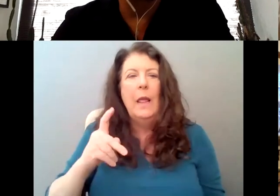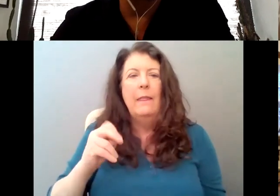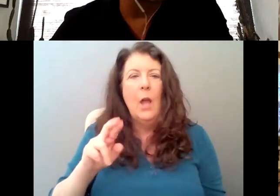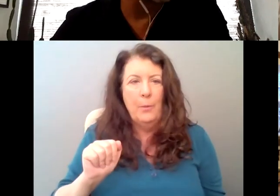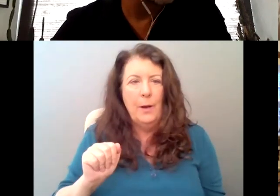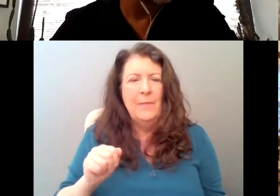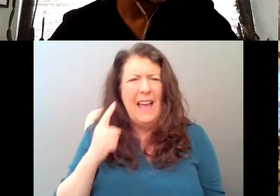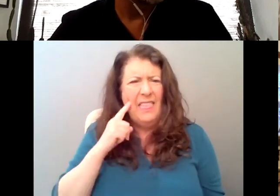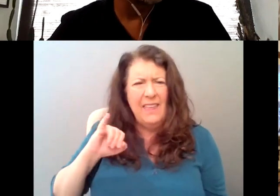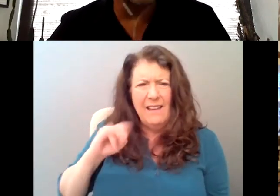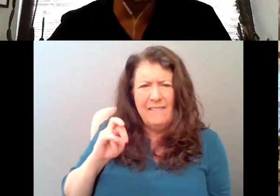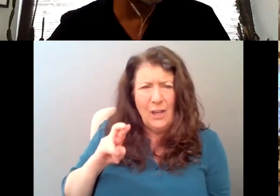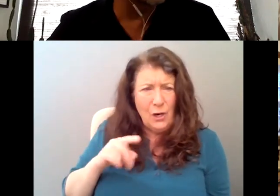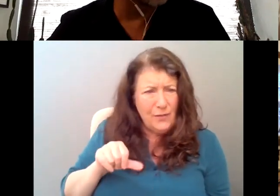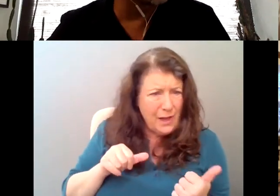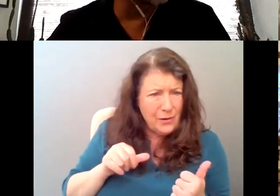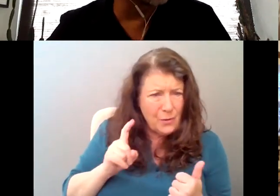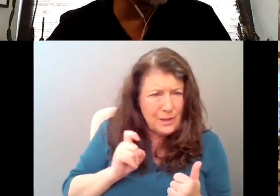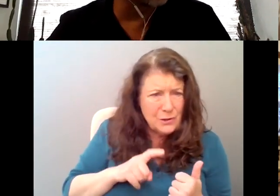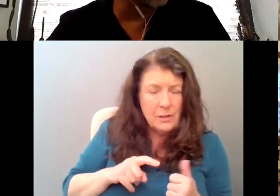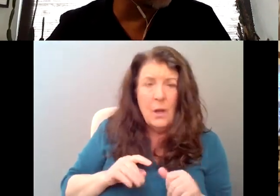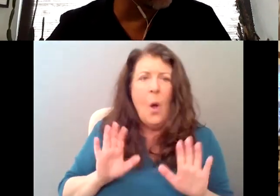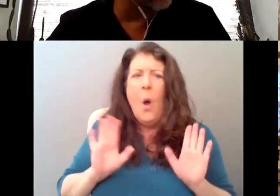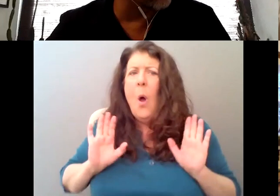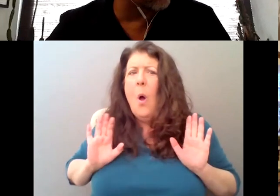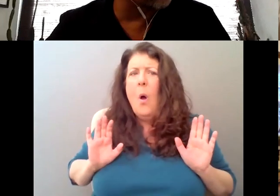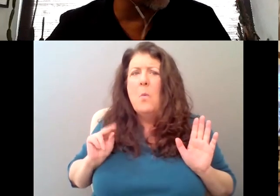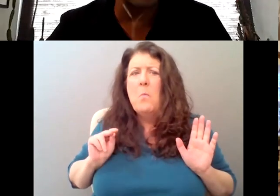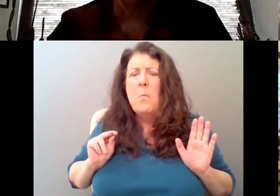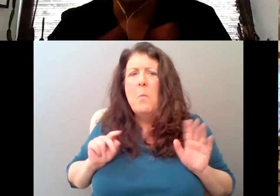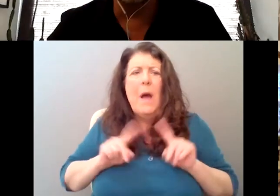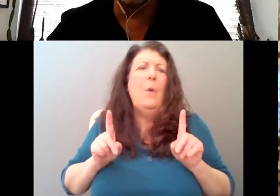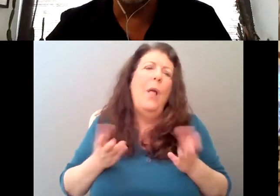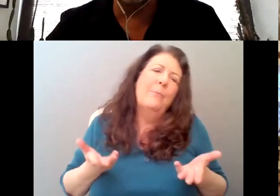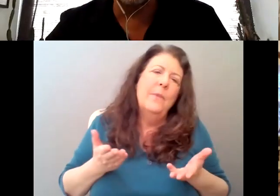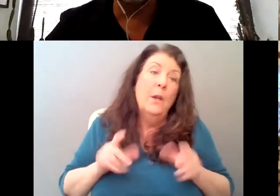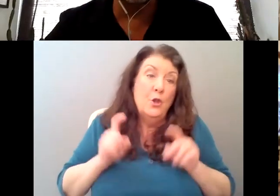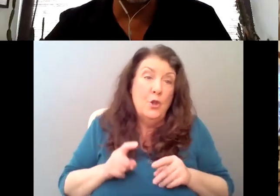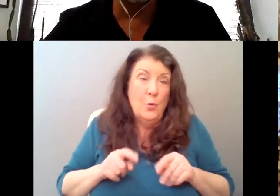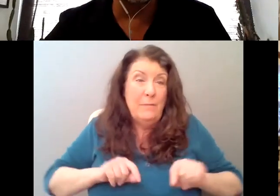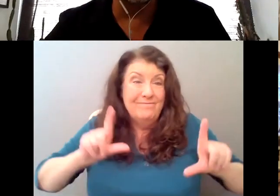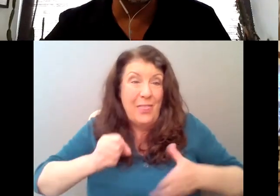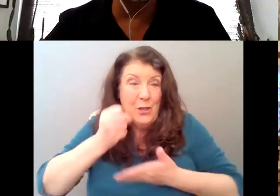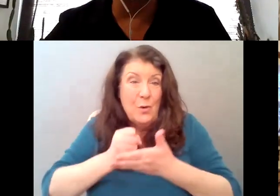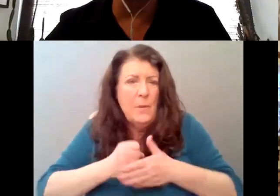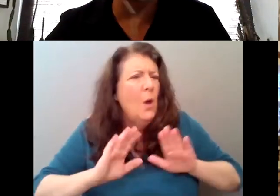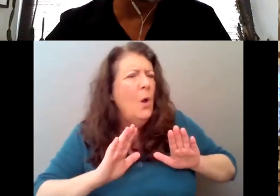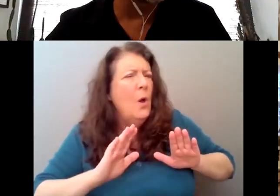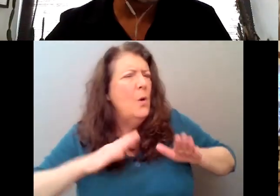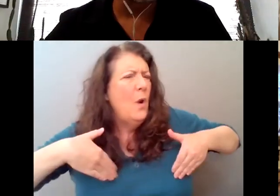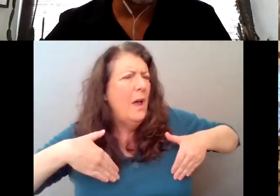I think Javier had another question. Oh, no, no, no. Um, so, so I mean, um, well, should we bring the script up? No, no.